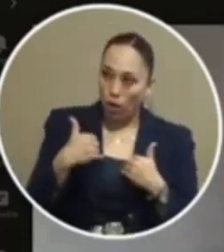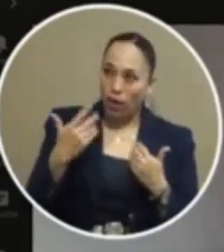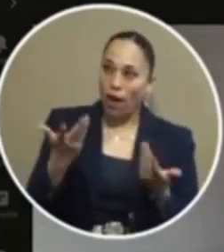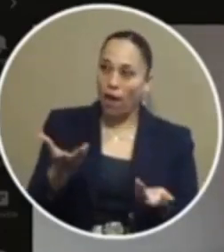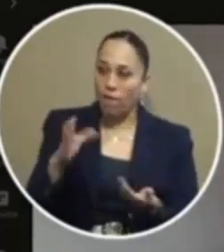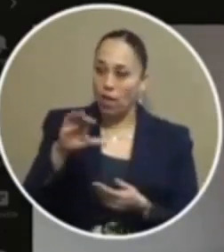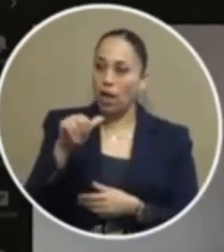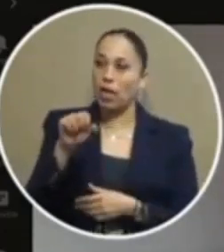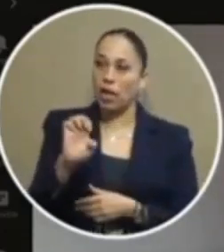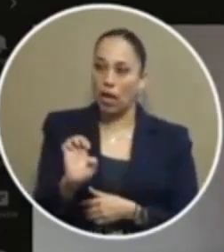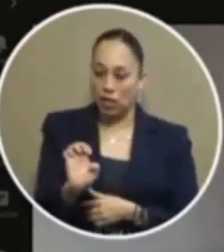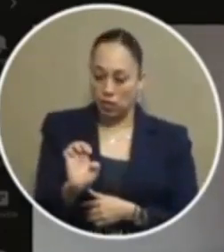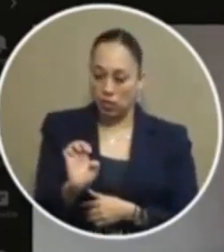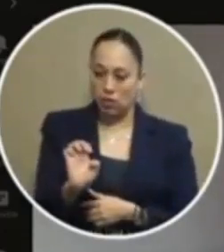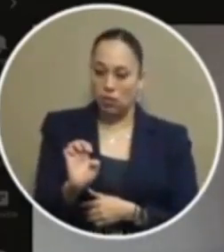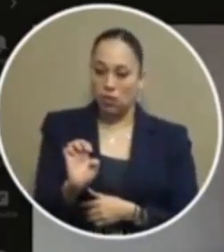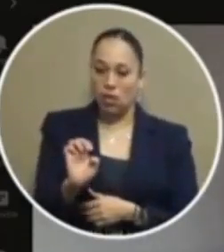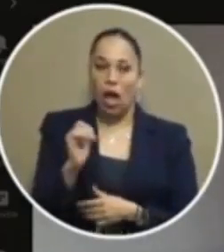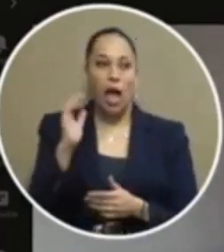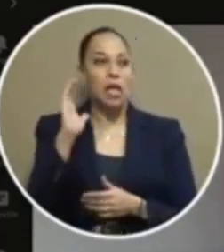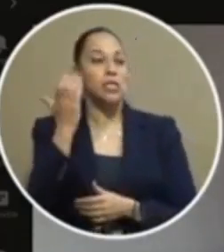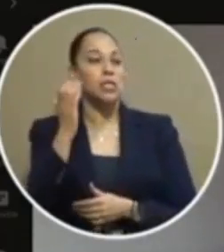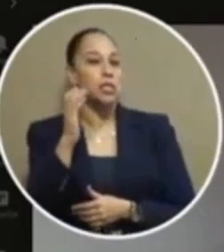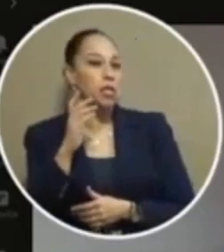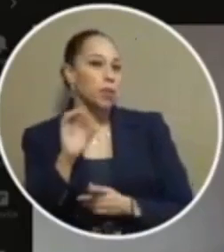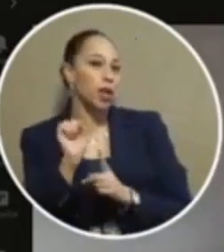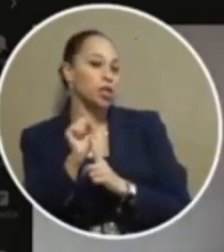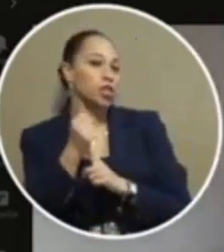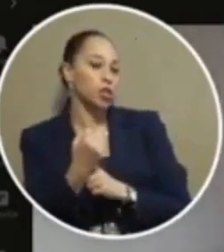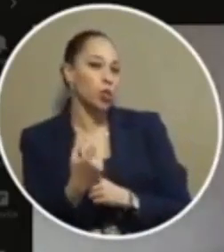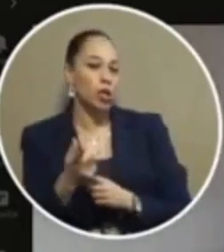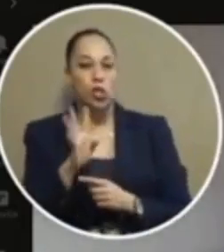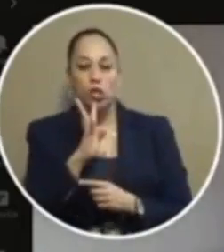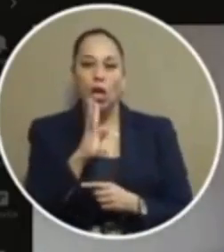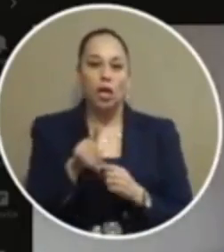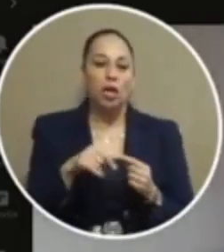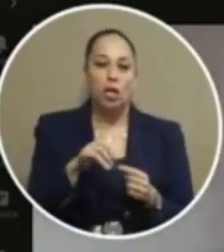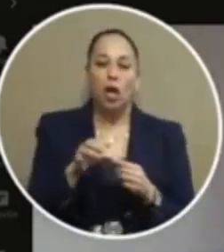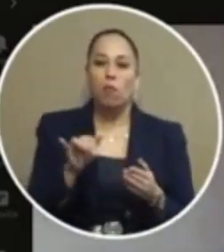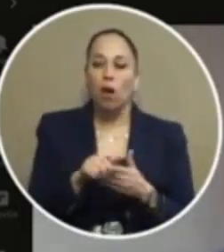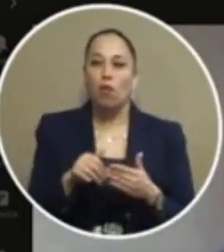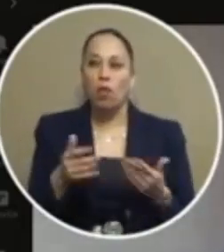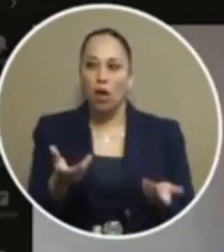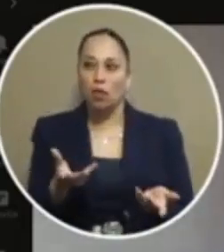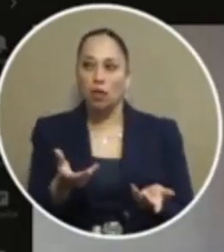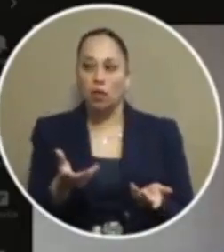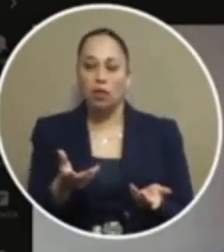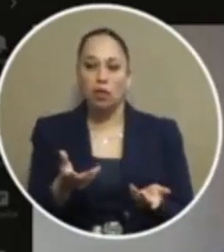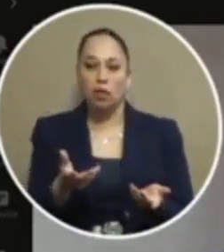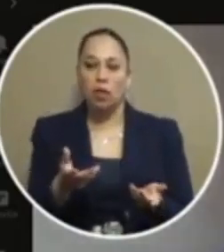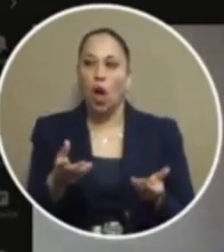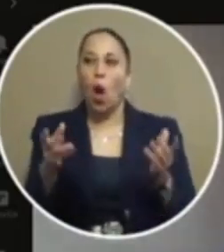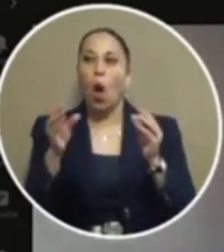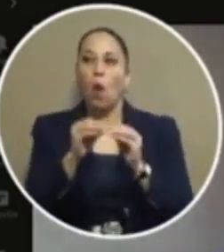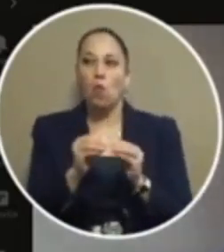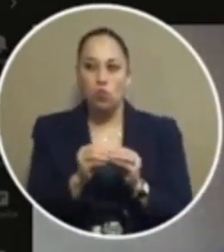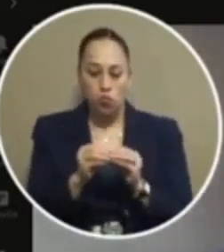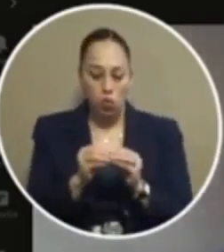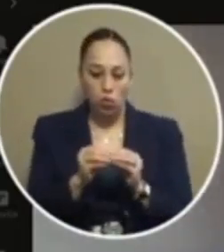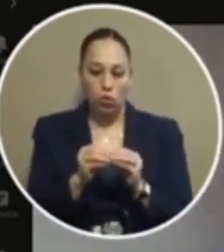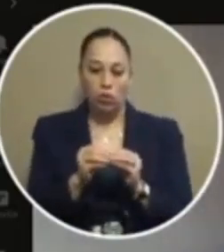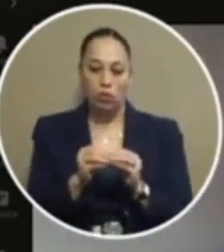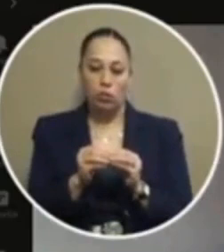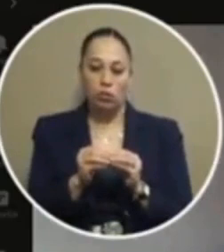we already have similar situations already talked about mr maybe judge morales you want to talk more about it or even